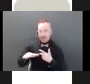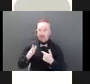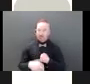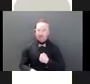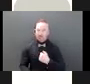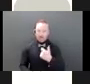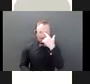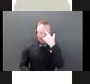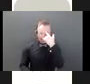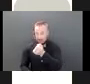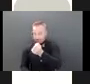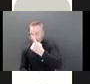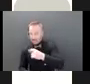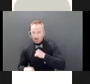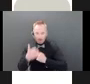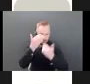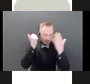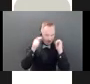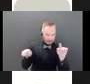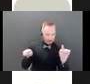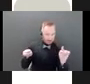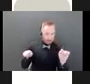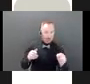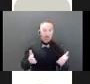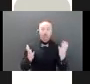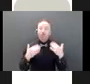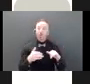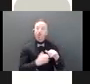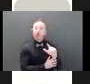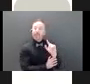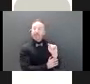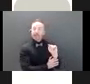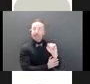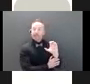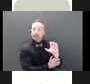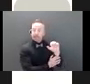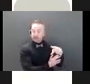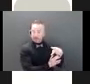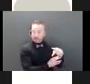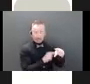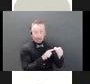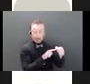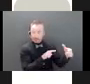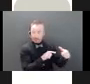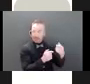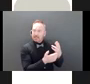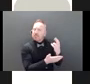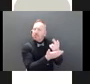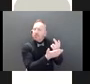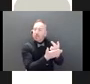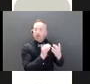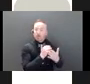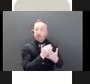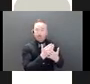So what is a trusted contact person? A trusted contact person is a resource for advisors to help protect your financial